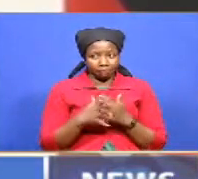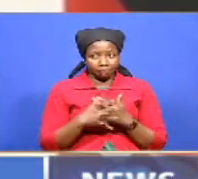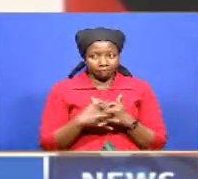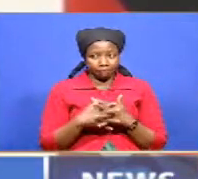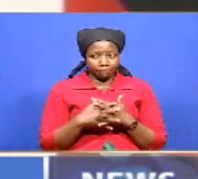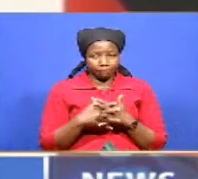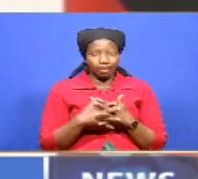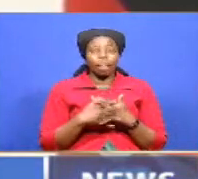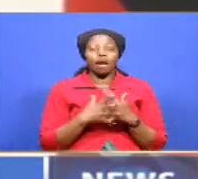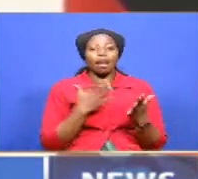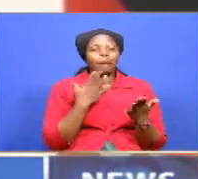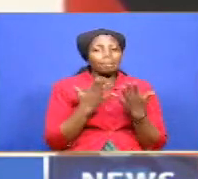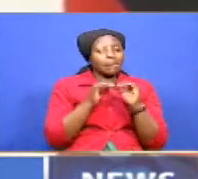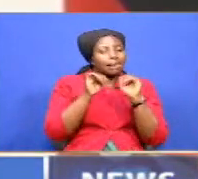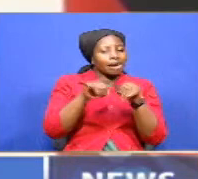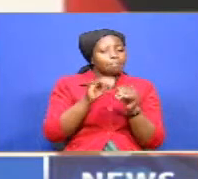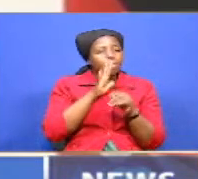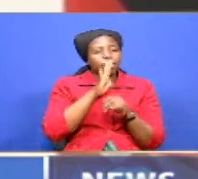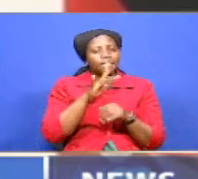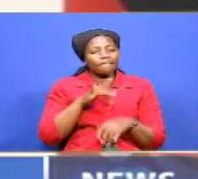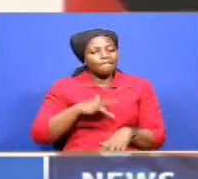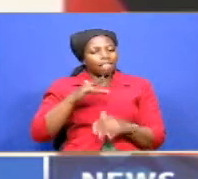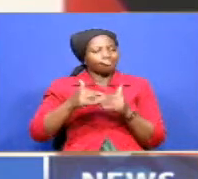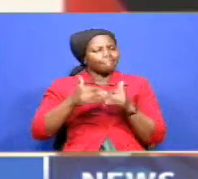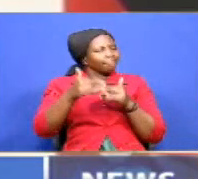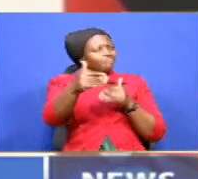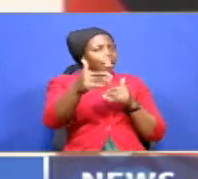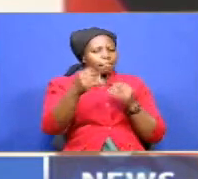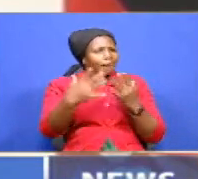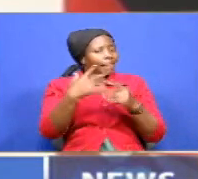It might even be felt some years down the line.